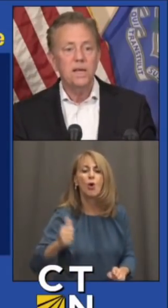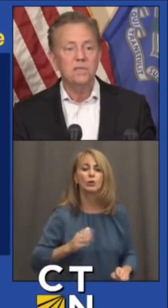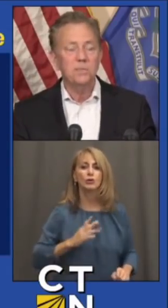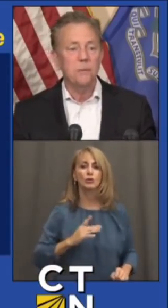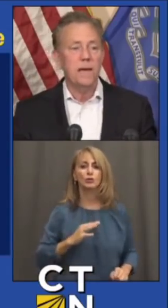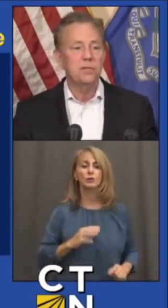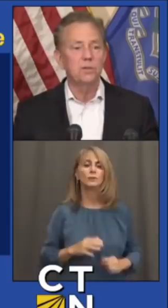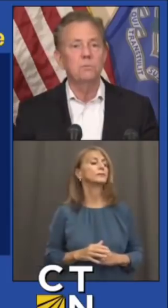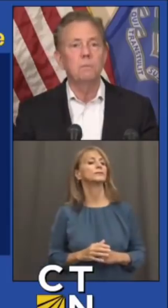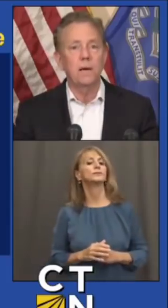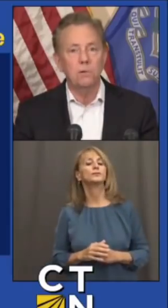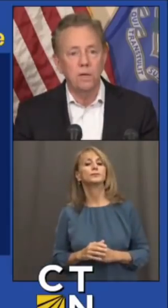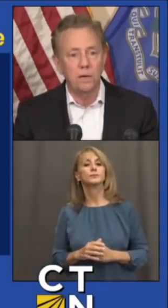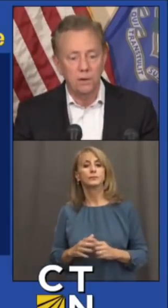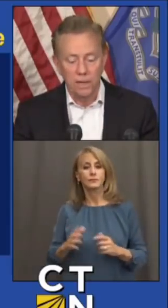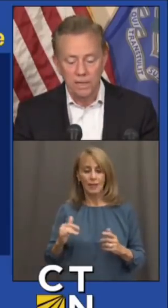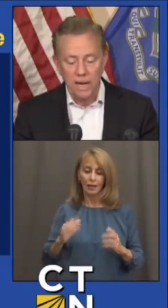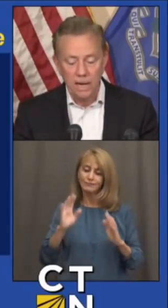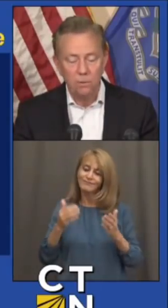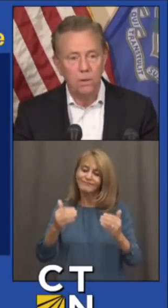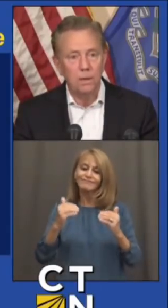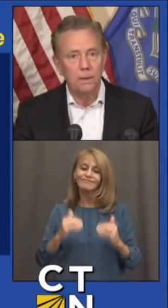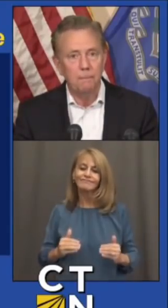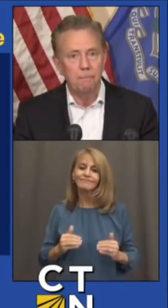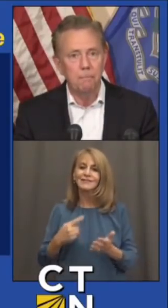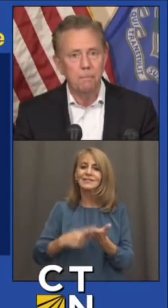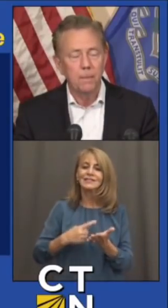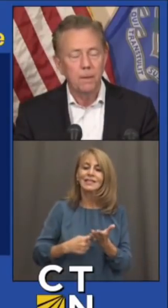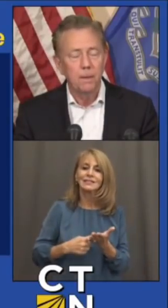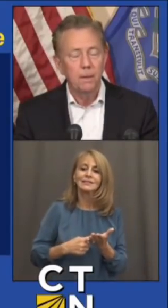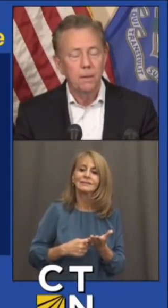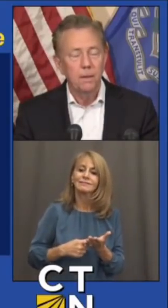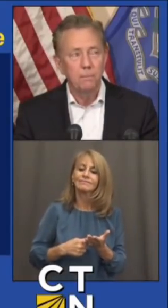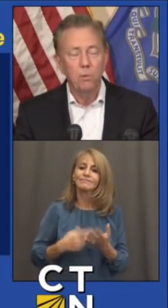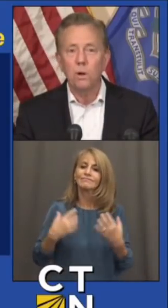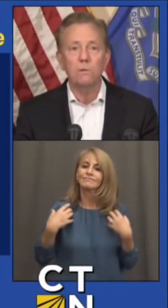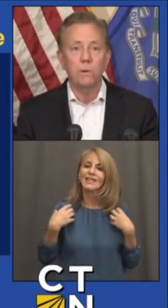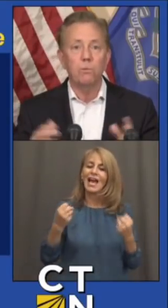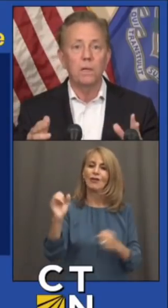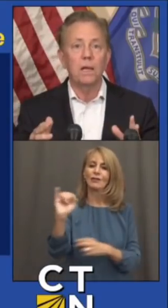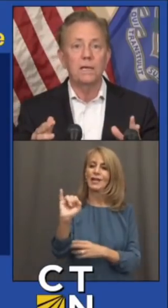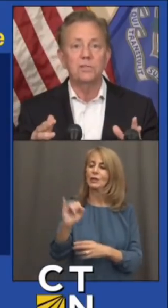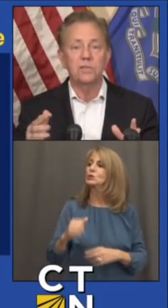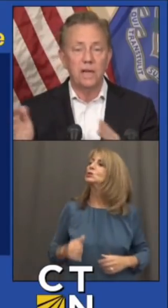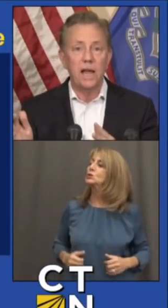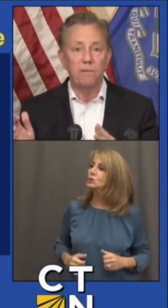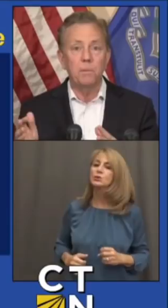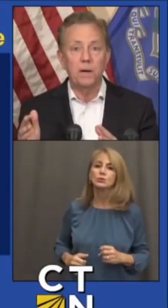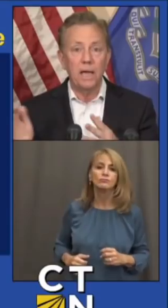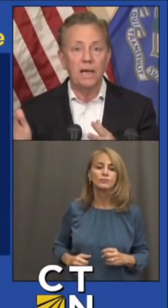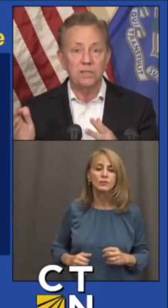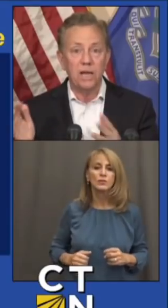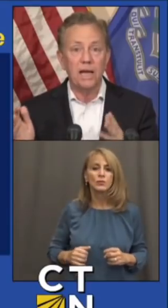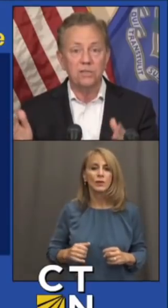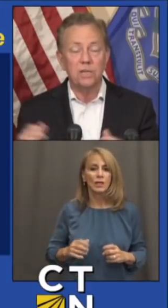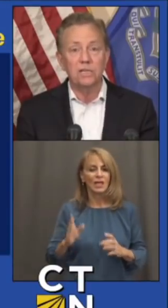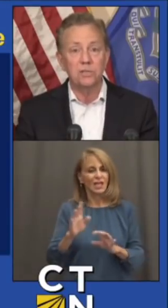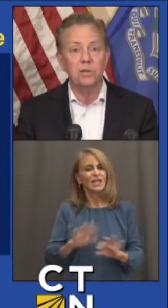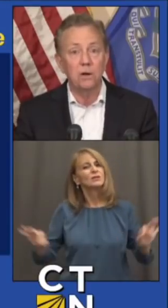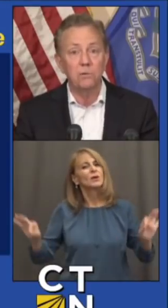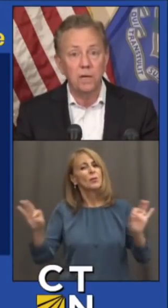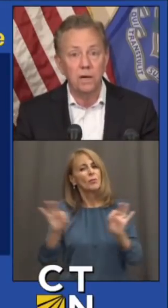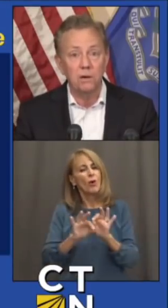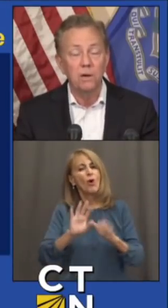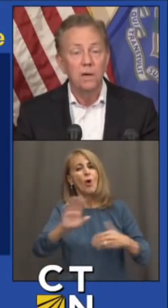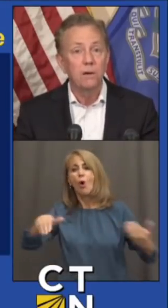That takes us back to health care and how important we realize that everybody has access